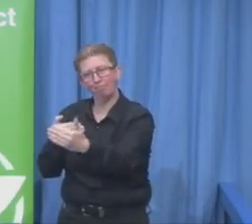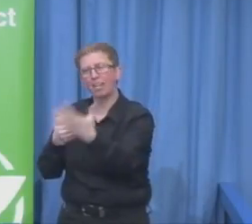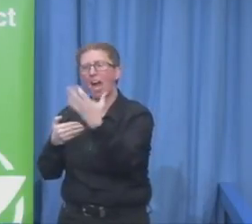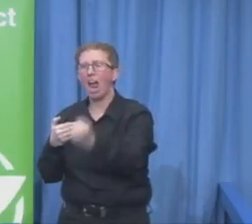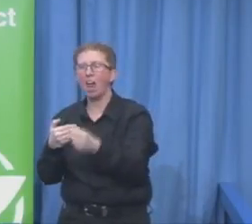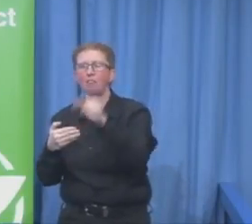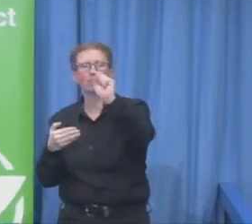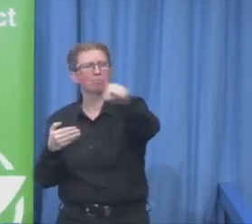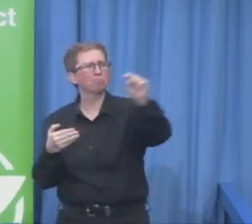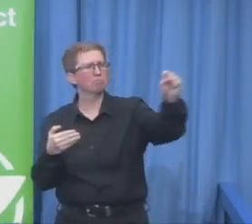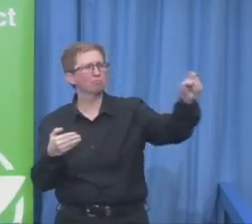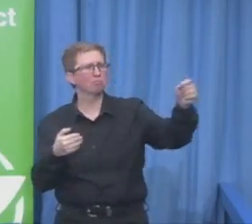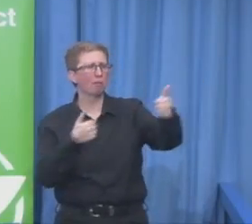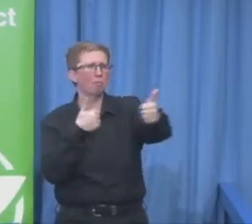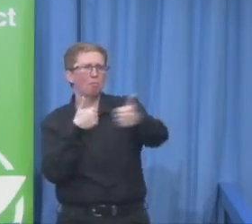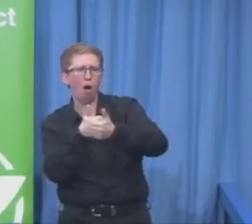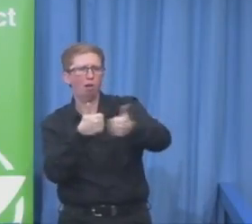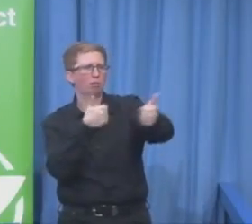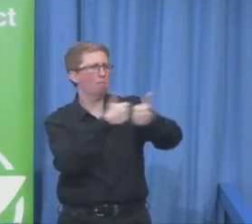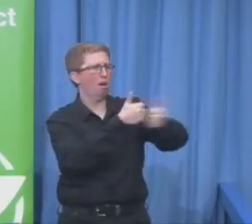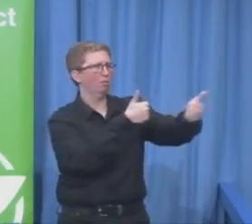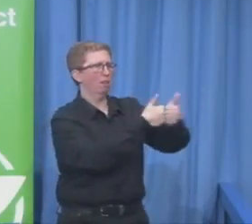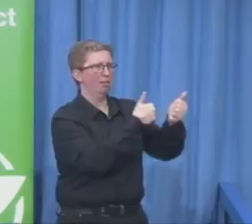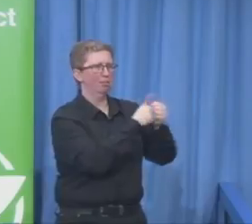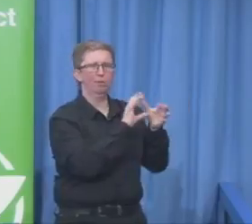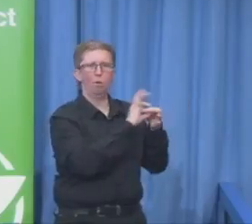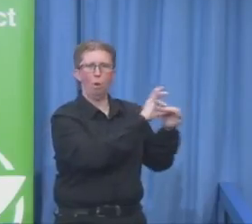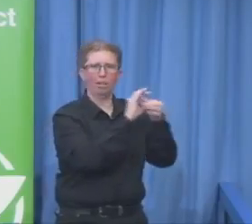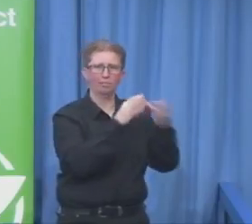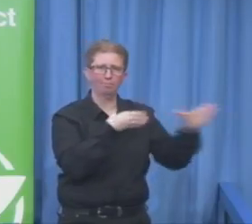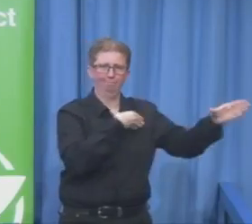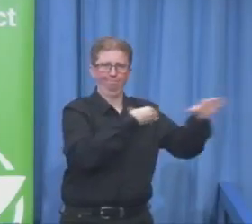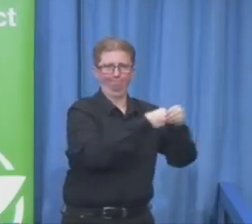a wee bit about A Tempo's work?